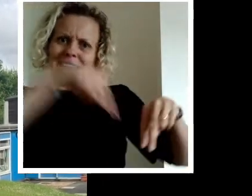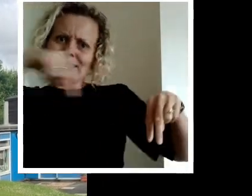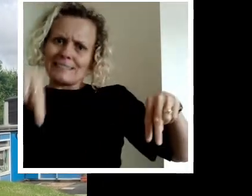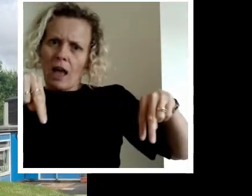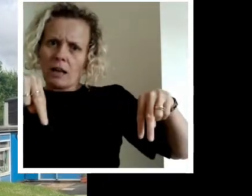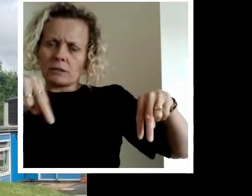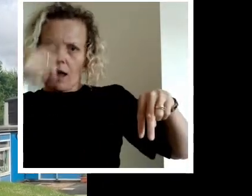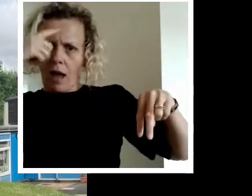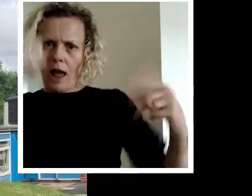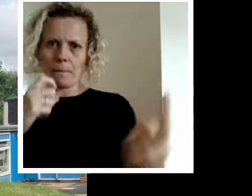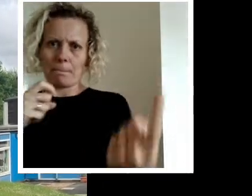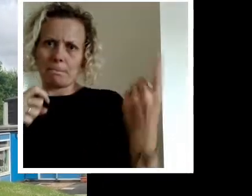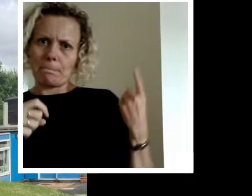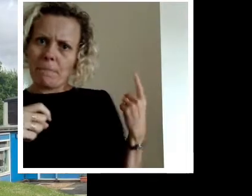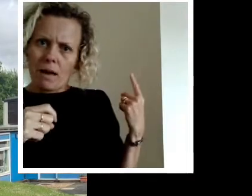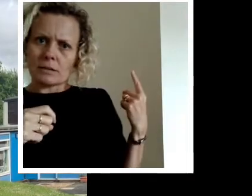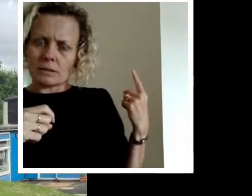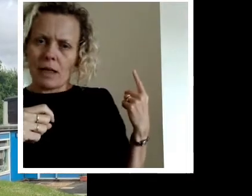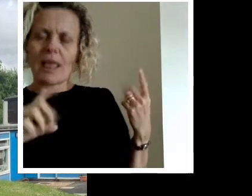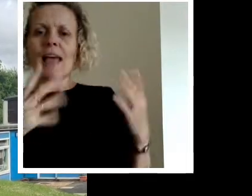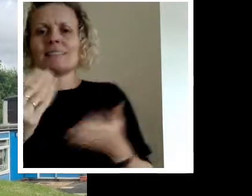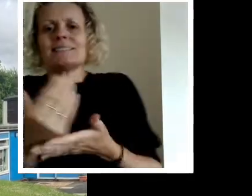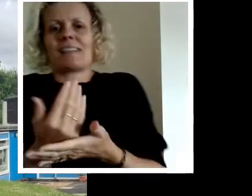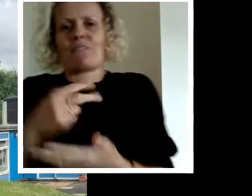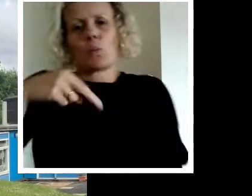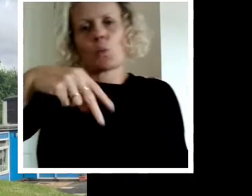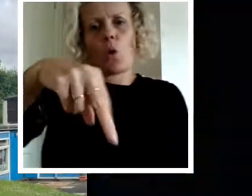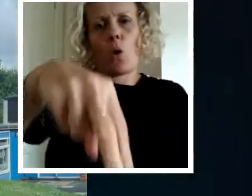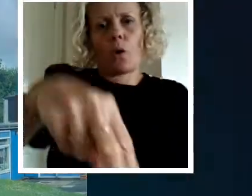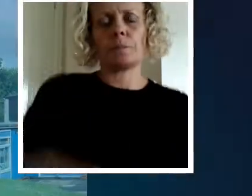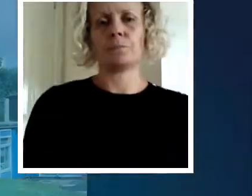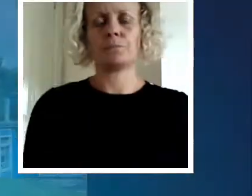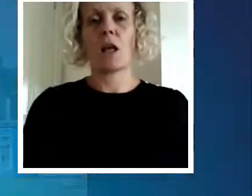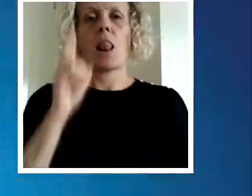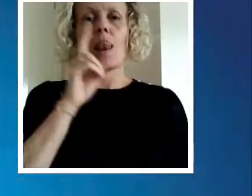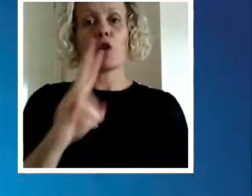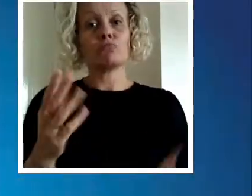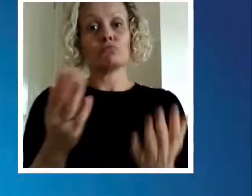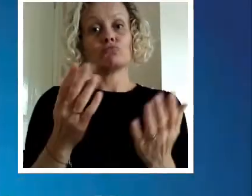just wait to one side and let them pass safely before you go down.